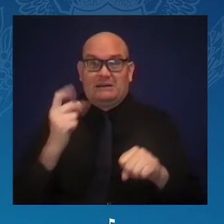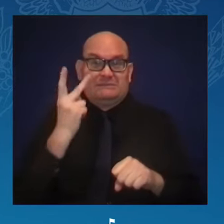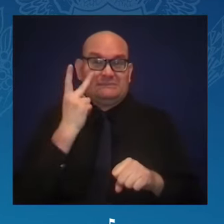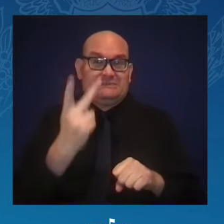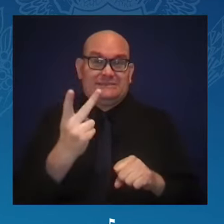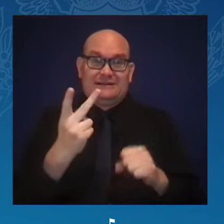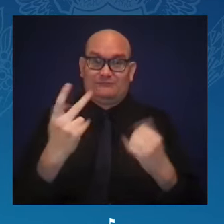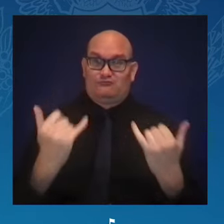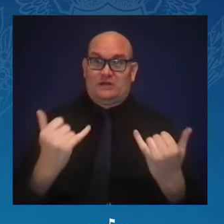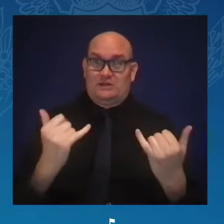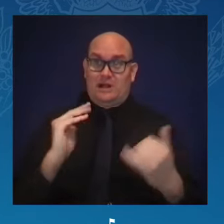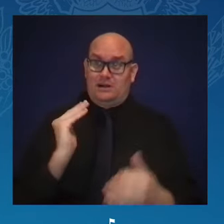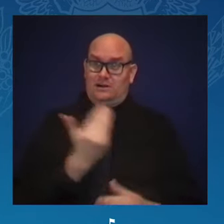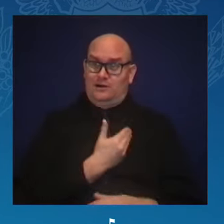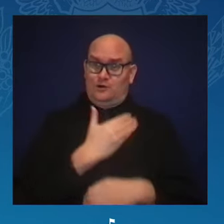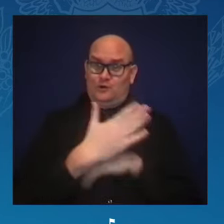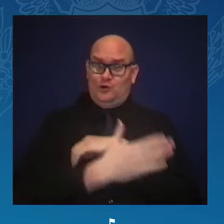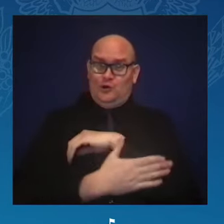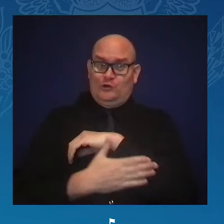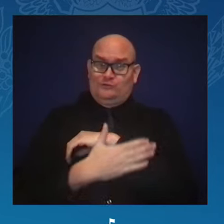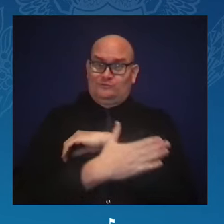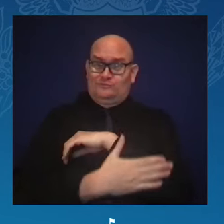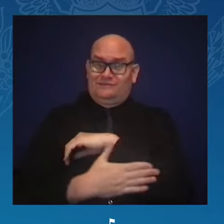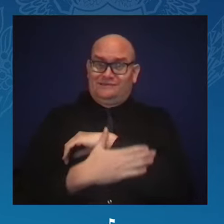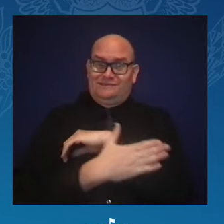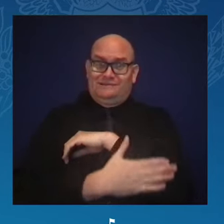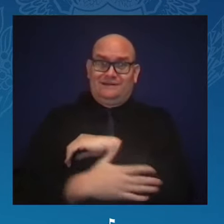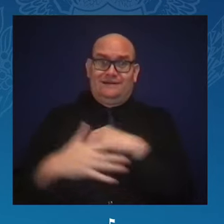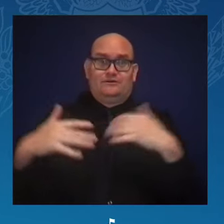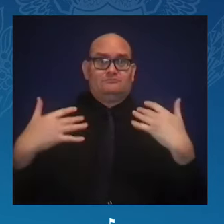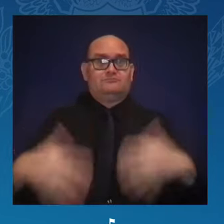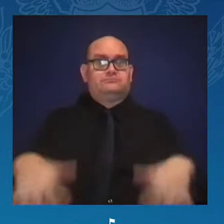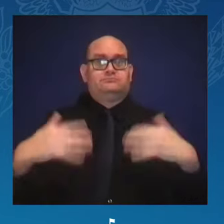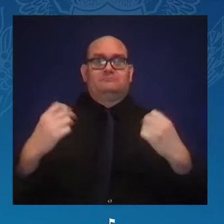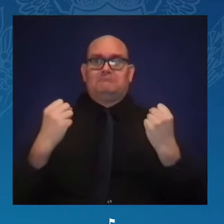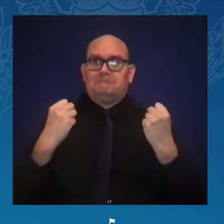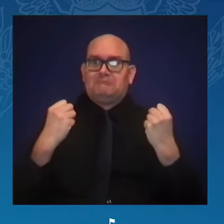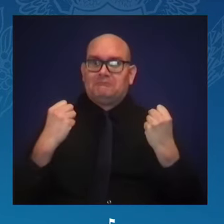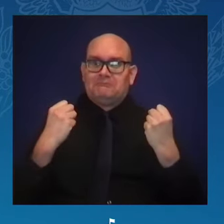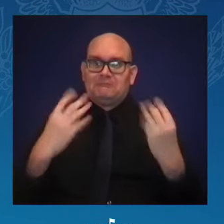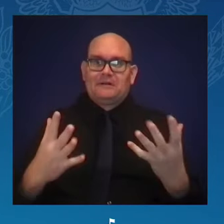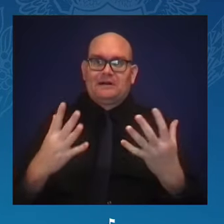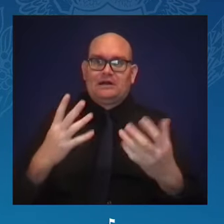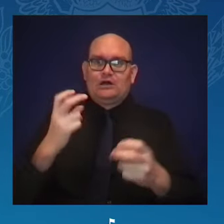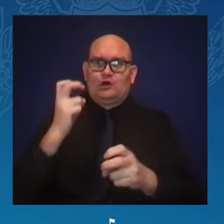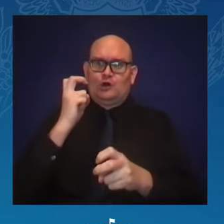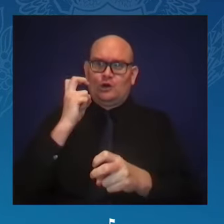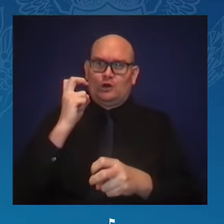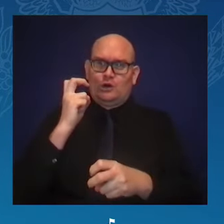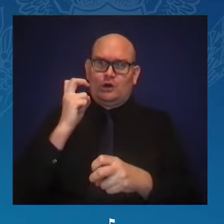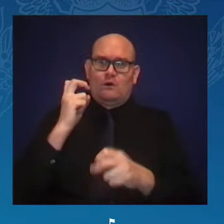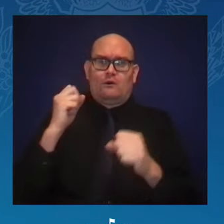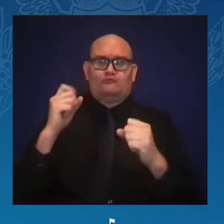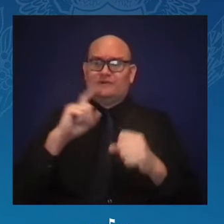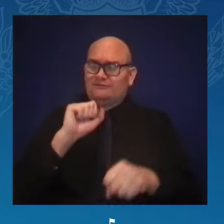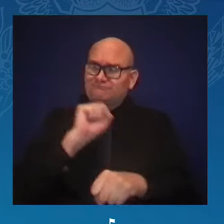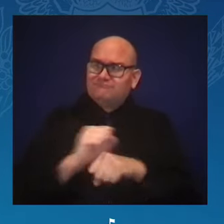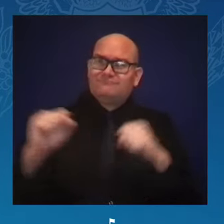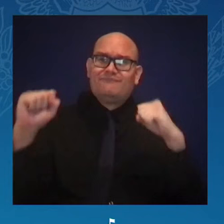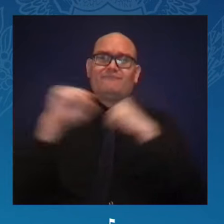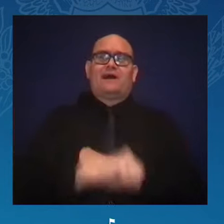so many of our hard-won freedoms are under full-on attack.